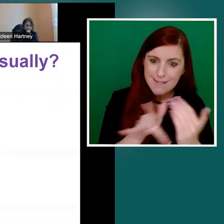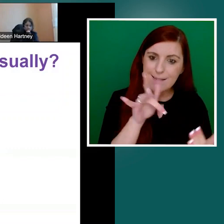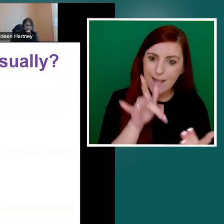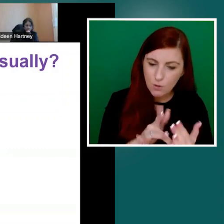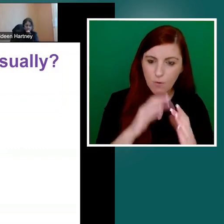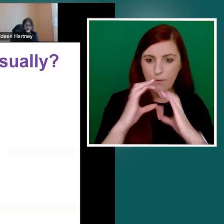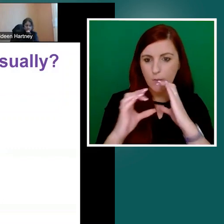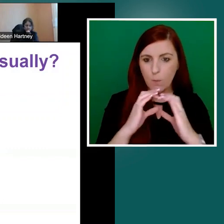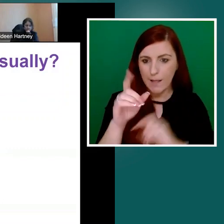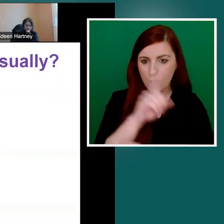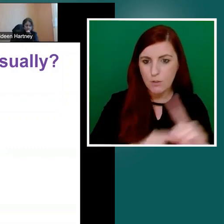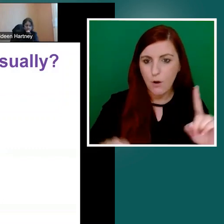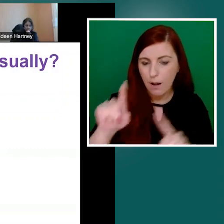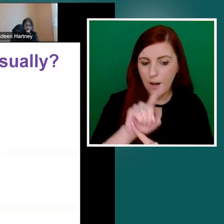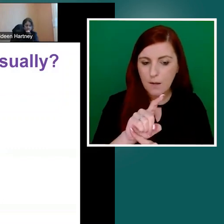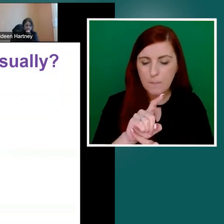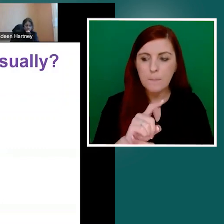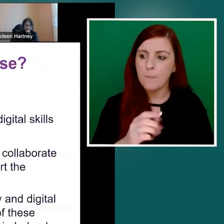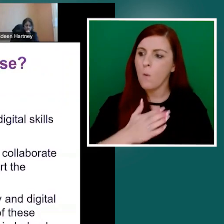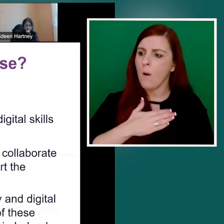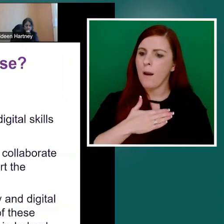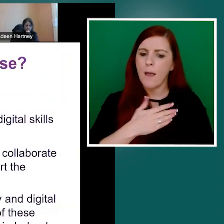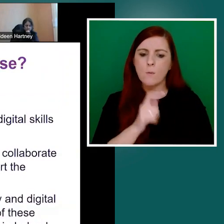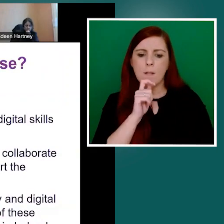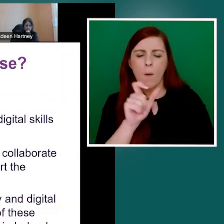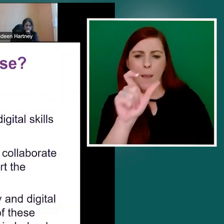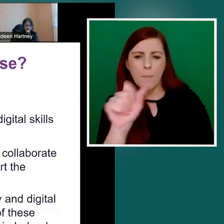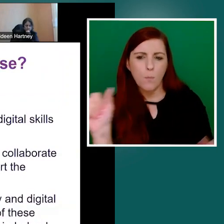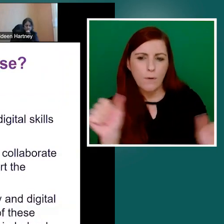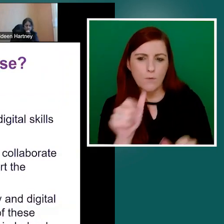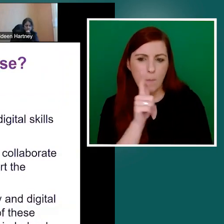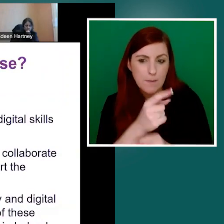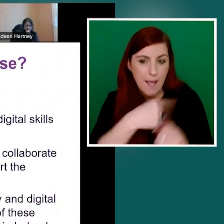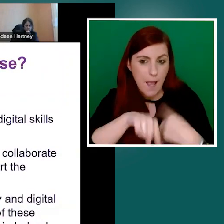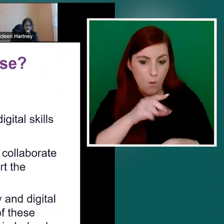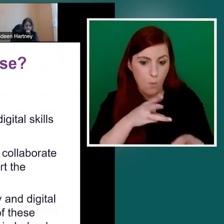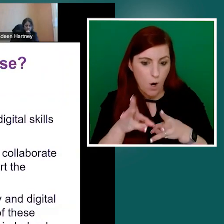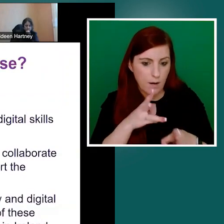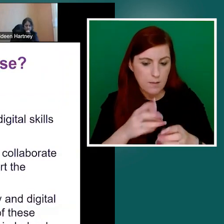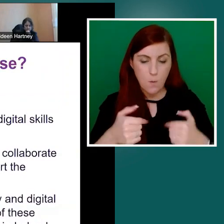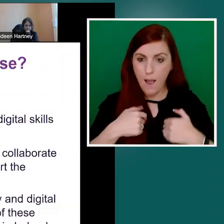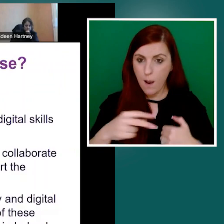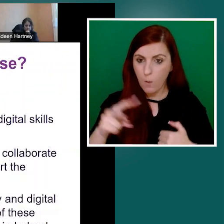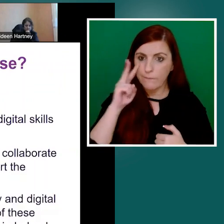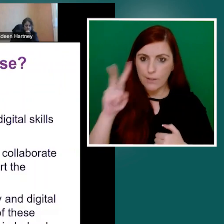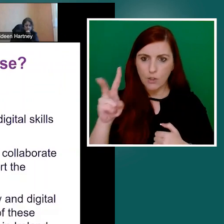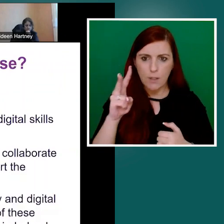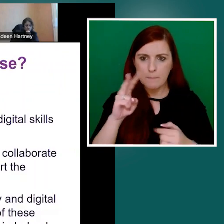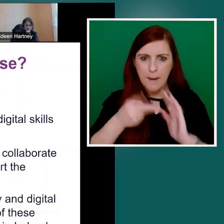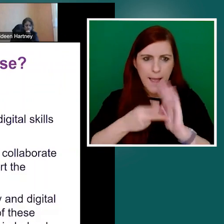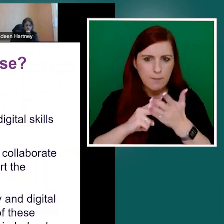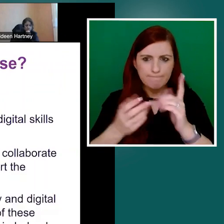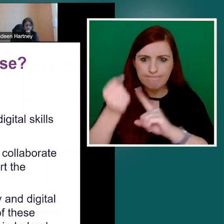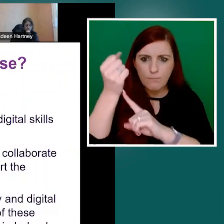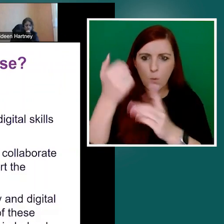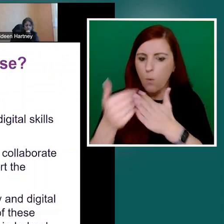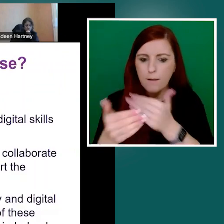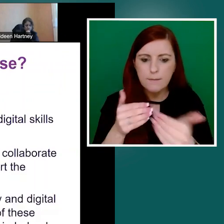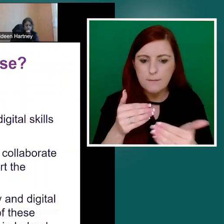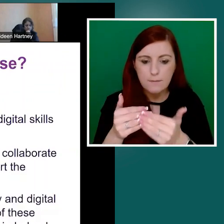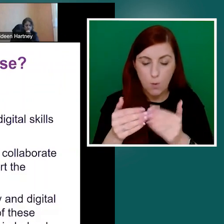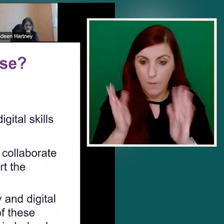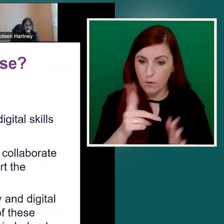to just, you know, tell you a little bit about is the actual work we do in NALA. So what is our vision? And we've spoken already today about the importance